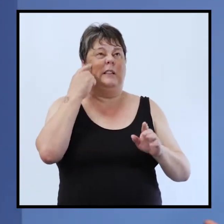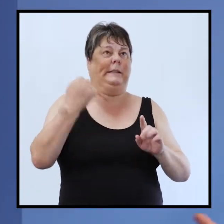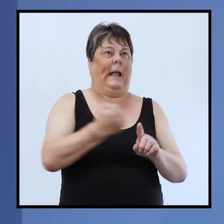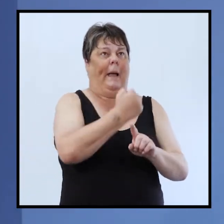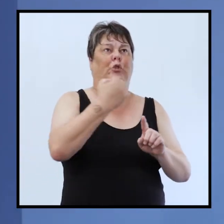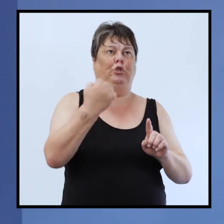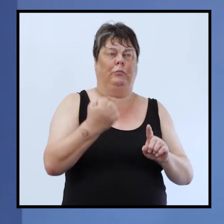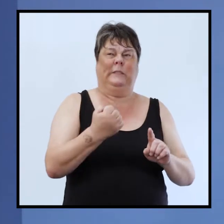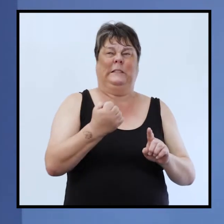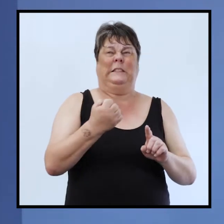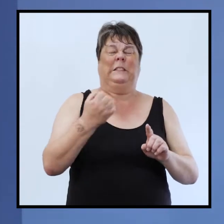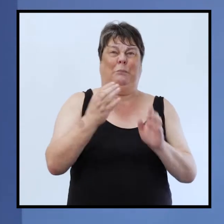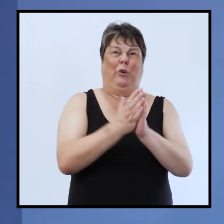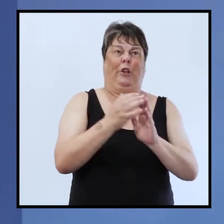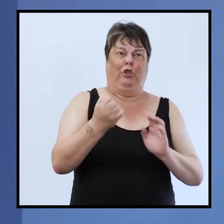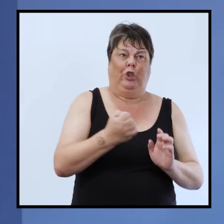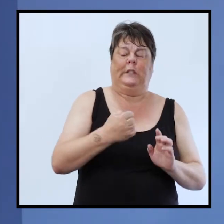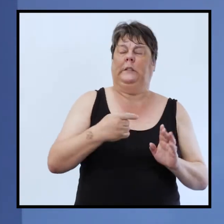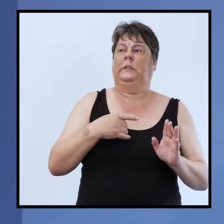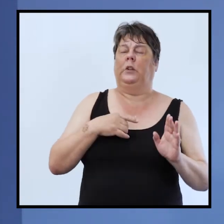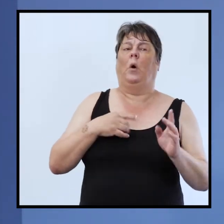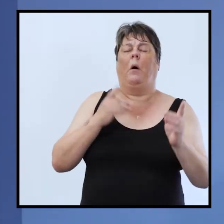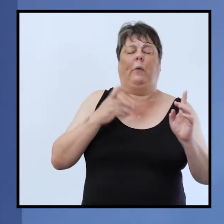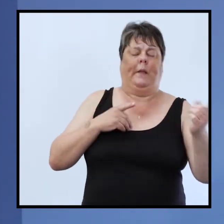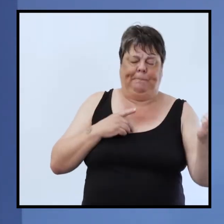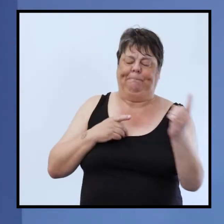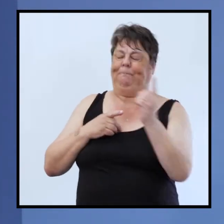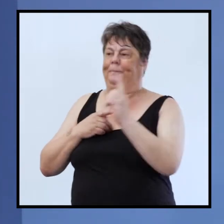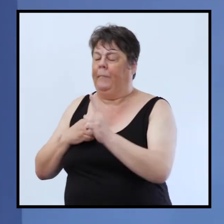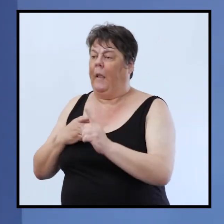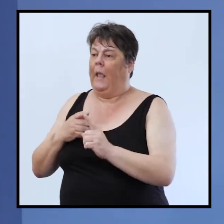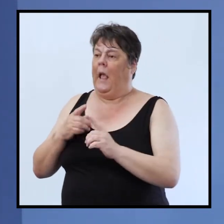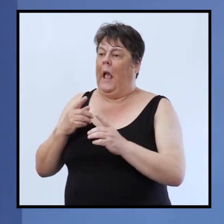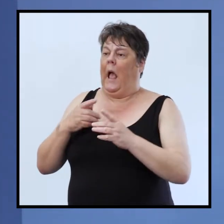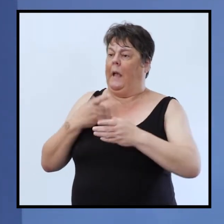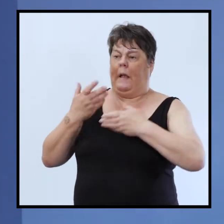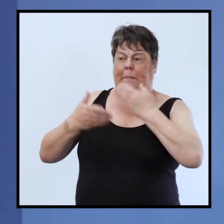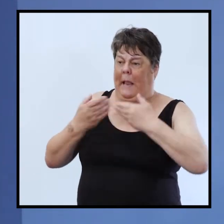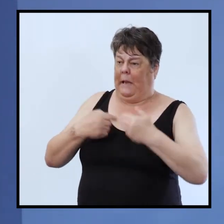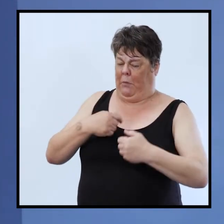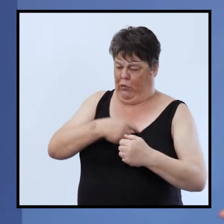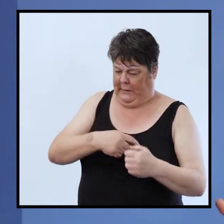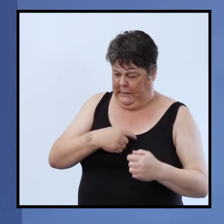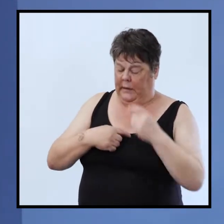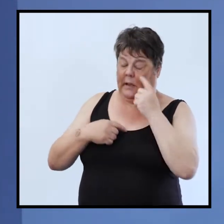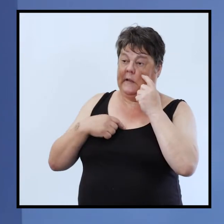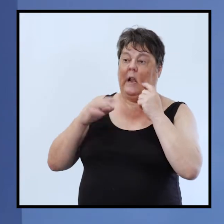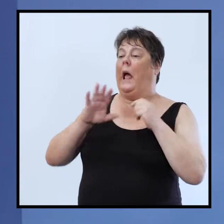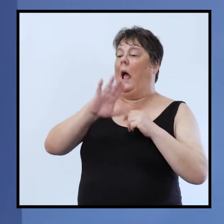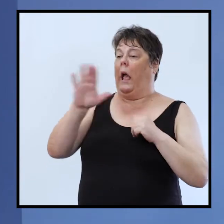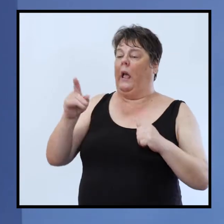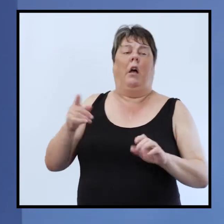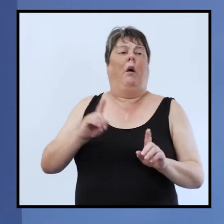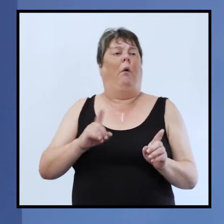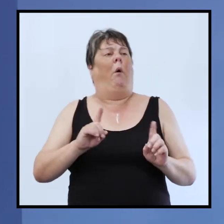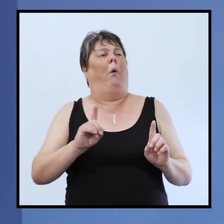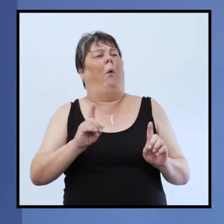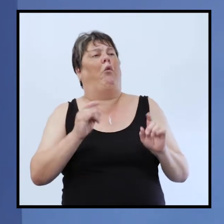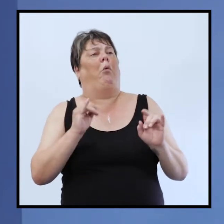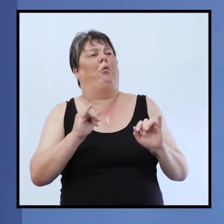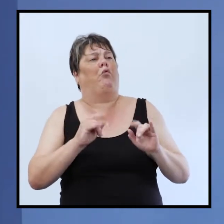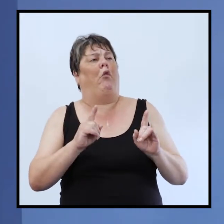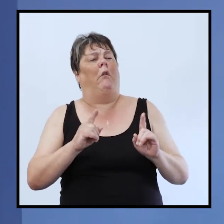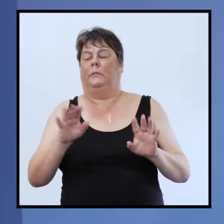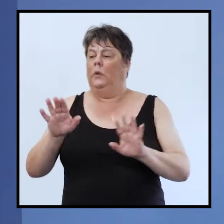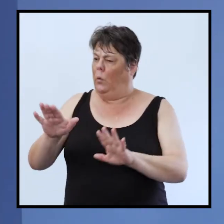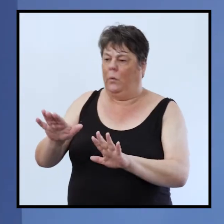i said oh listen and i hadn't really shared my faith with him so oh god we start from scratcher okay hi mate yeah oh chris what do you want